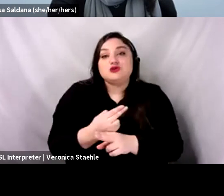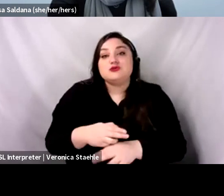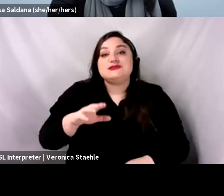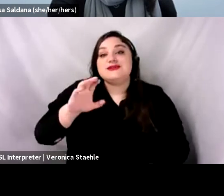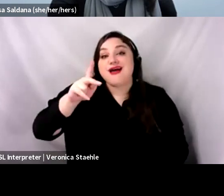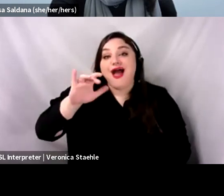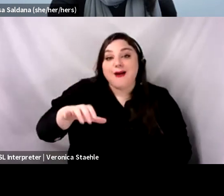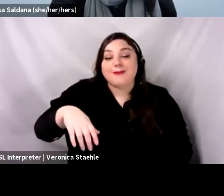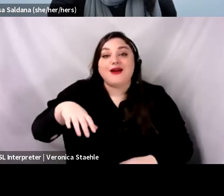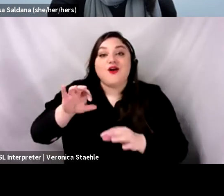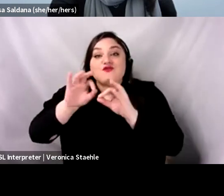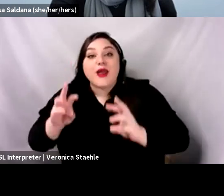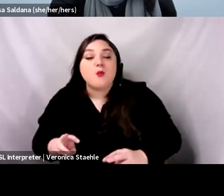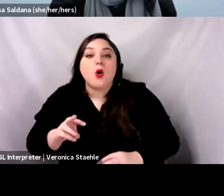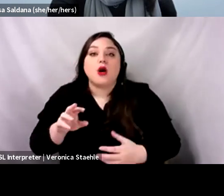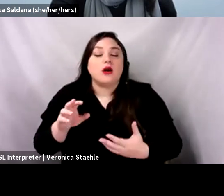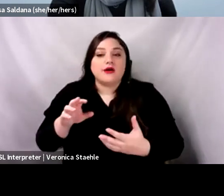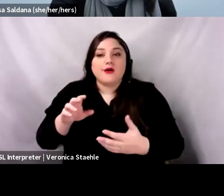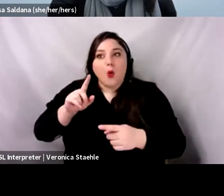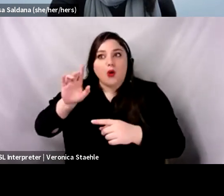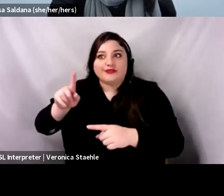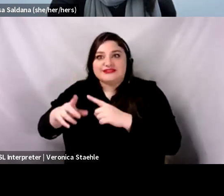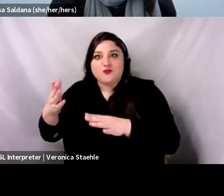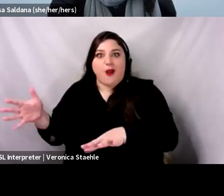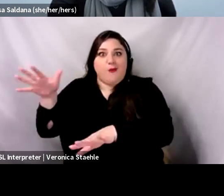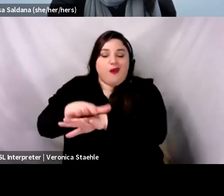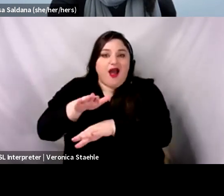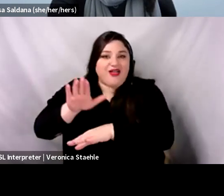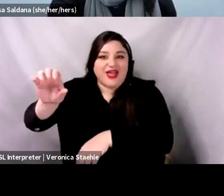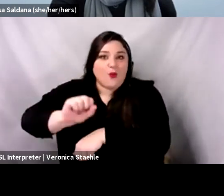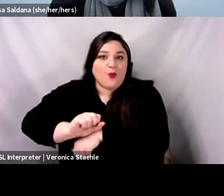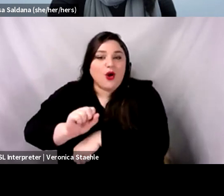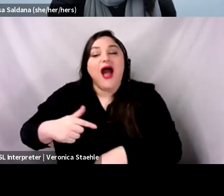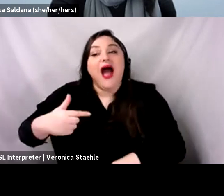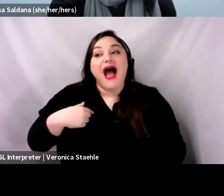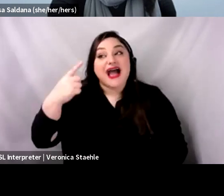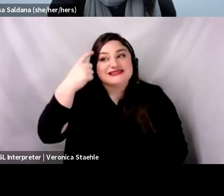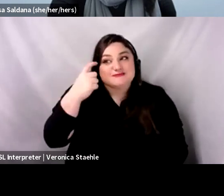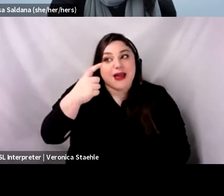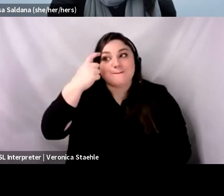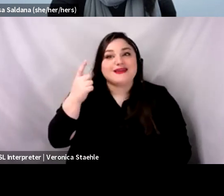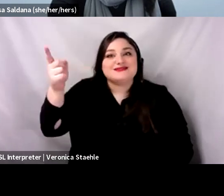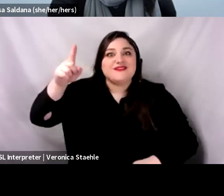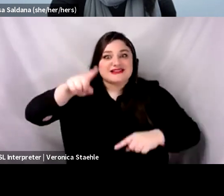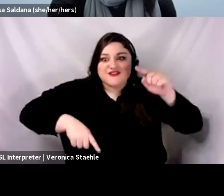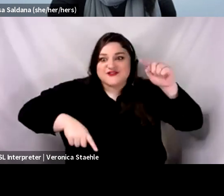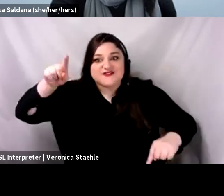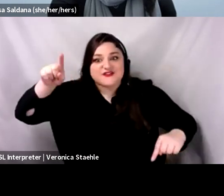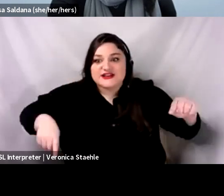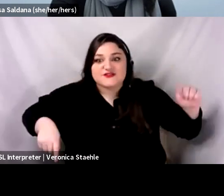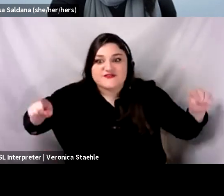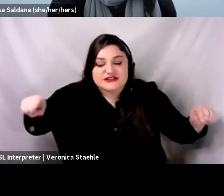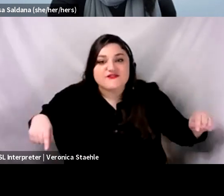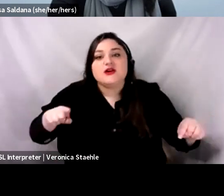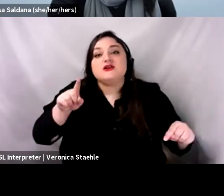work, um, you know, in the private sector. So I suspect that's a lot of why we're not seeing, uh, too much of that translation.